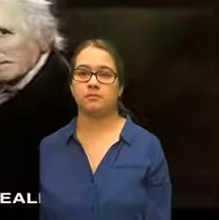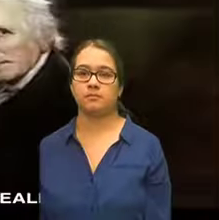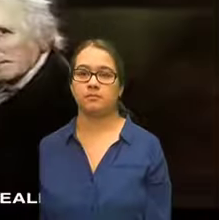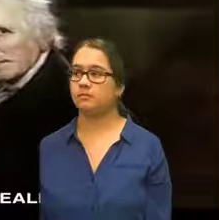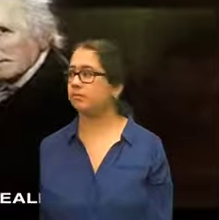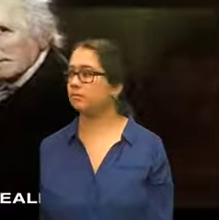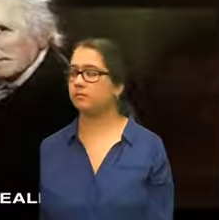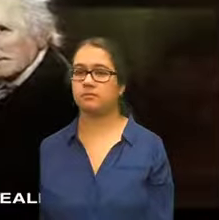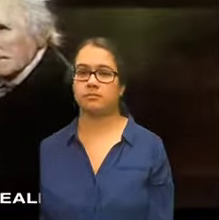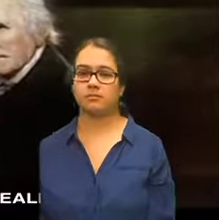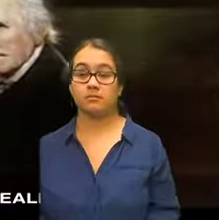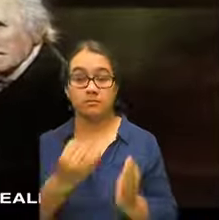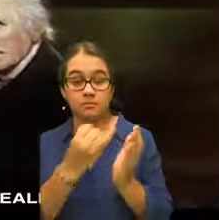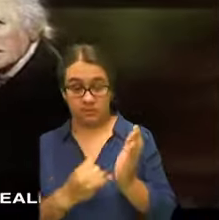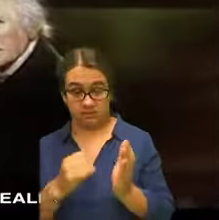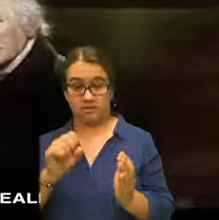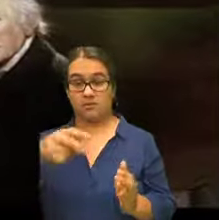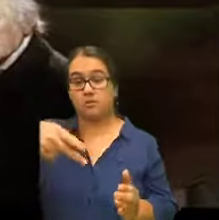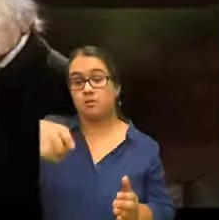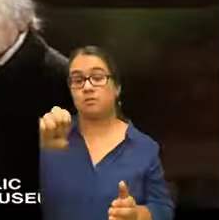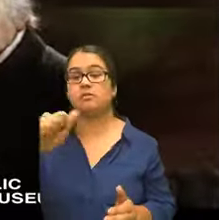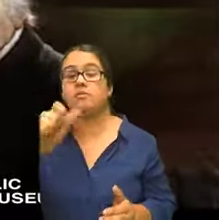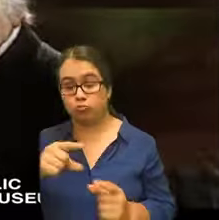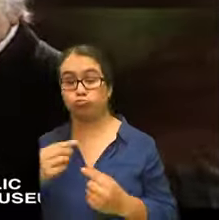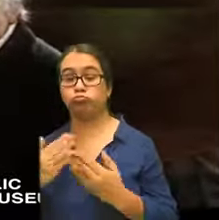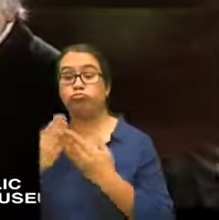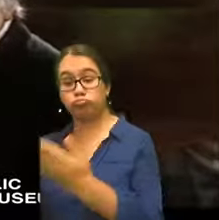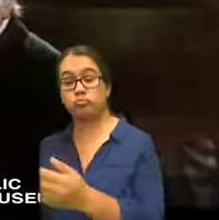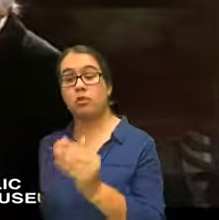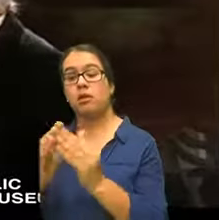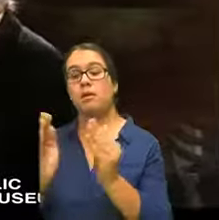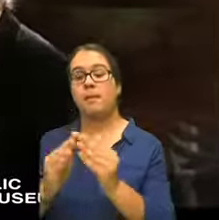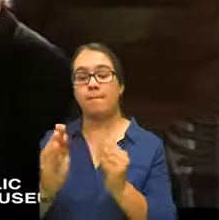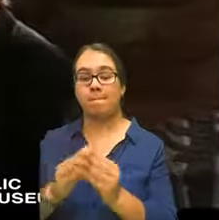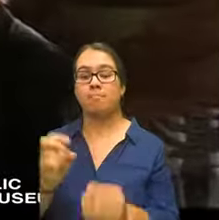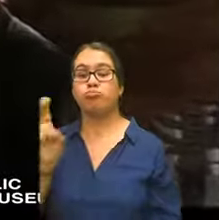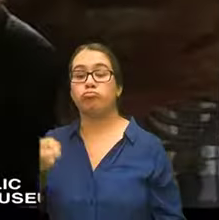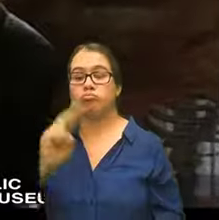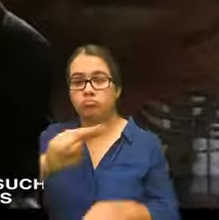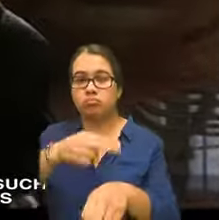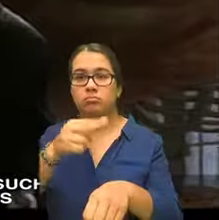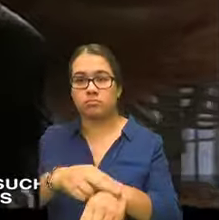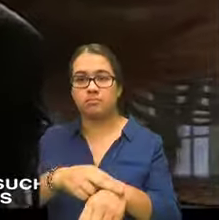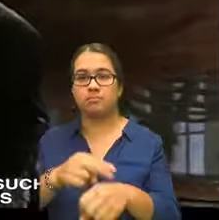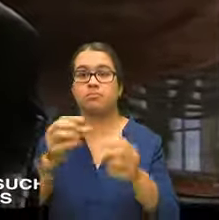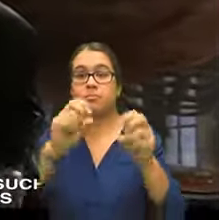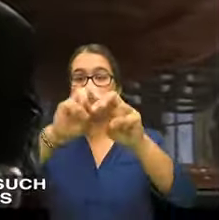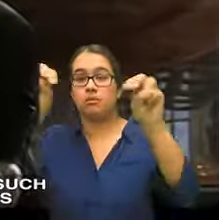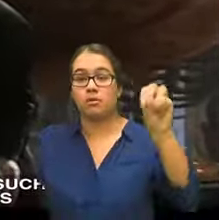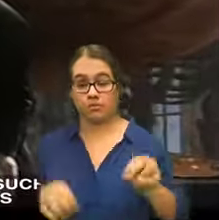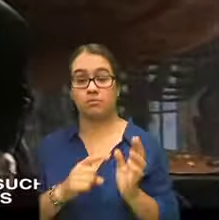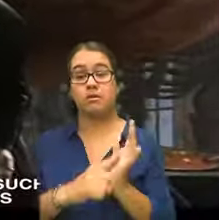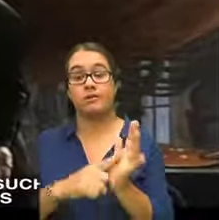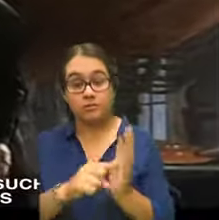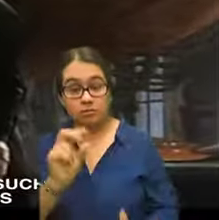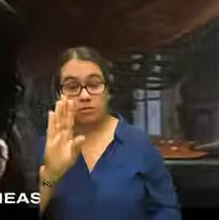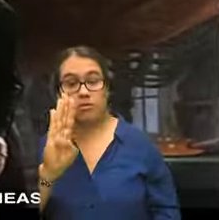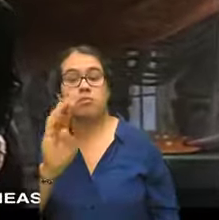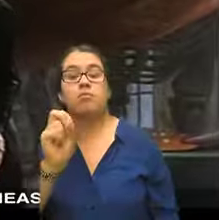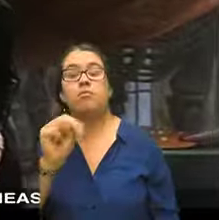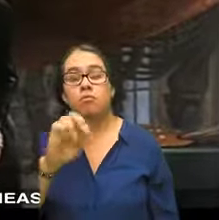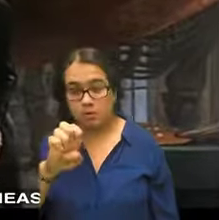The artist Charles Wilson Peale offers the public a natural history museum displaying wonders such as